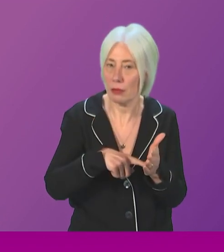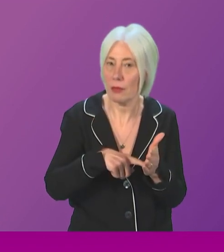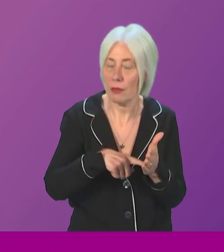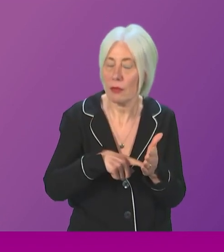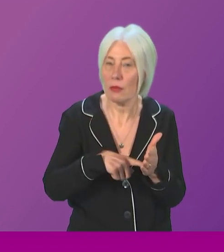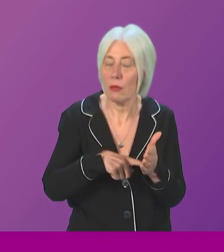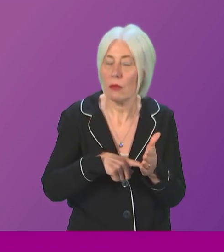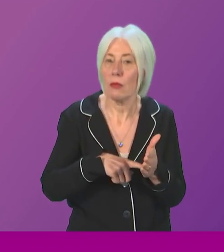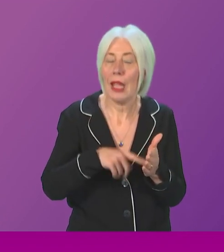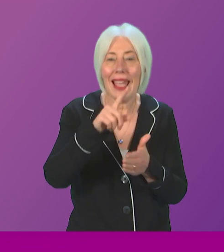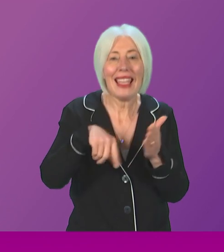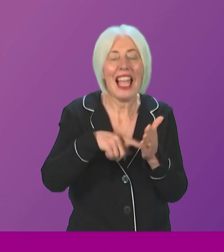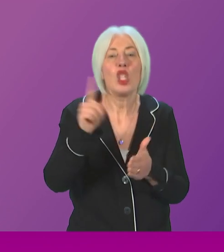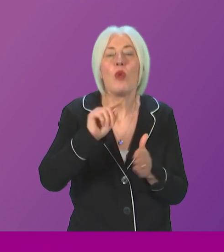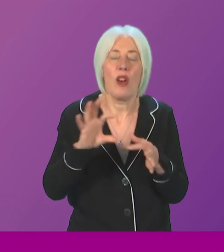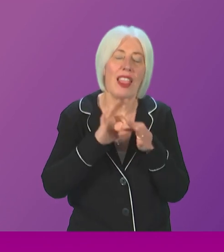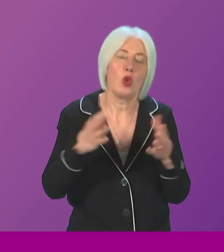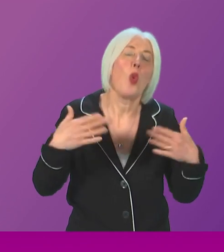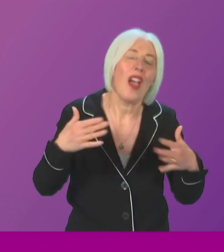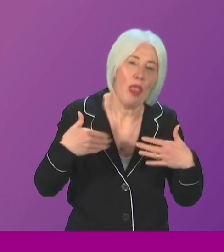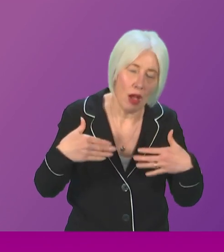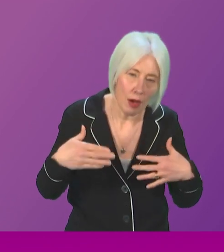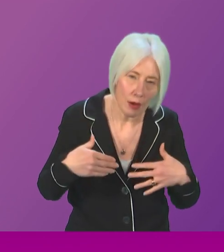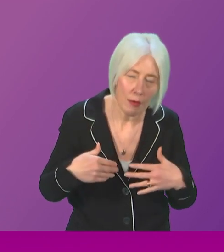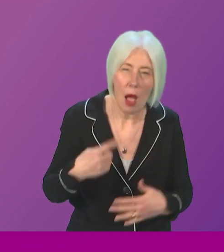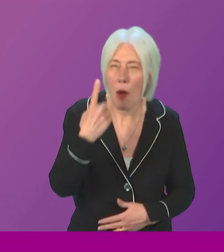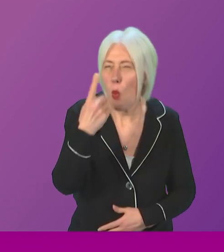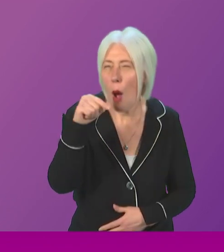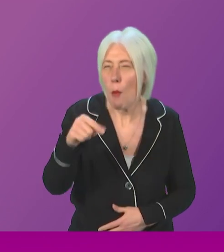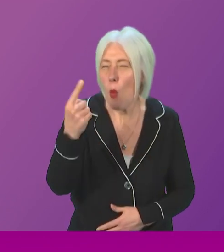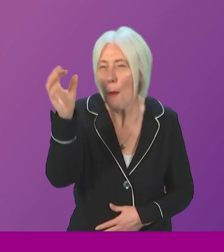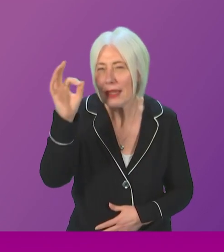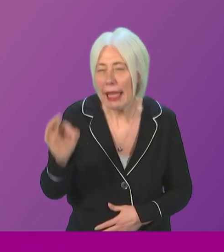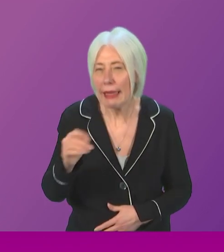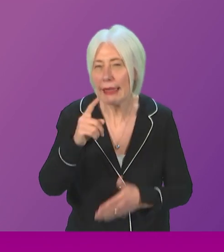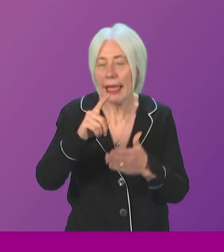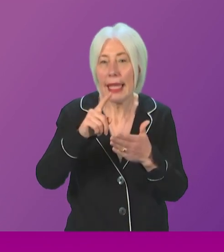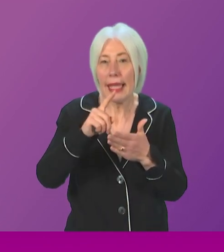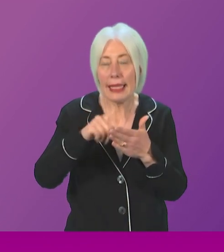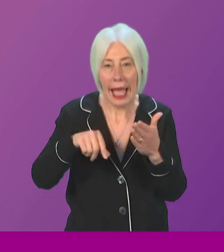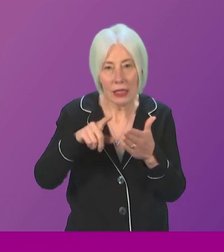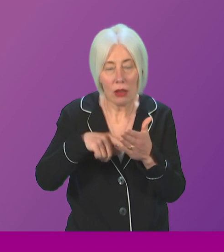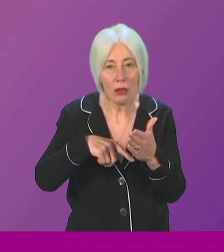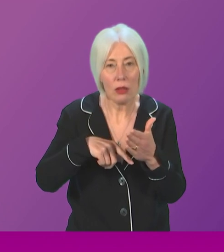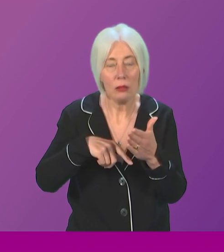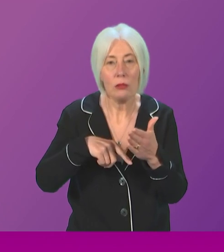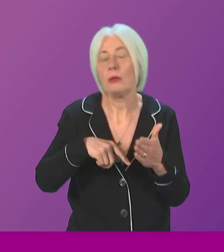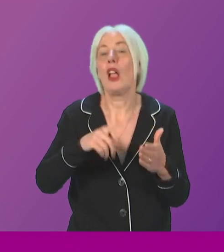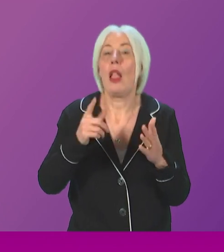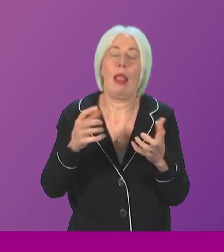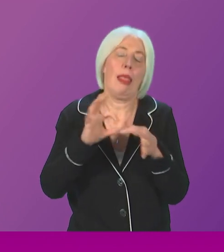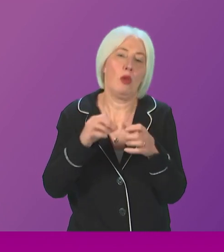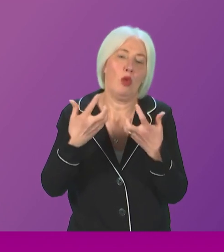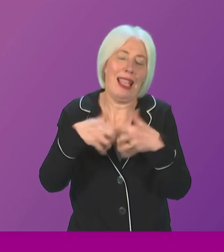were cancelled due to weather related issues. And around 1.1% of the total scheduled sailings were due to technical